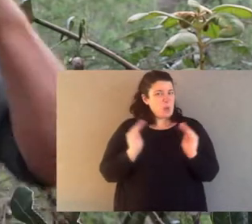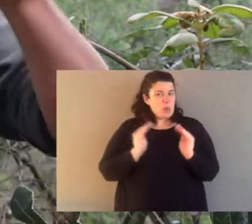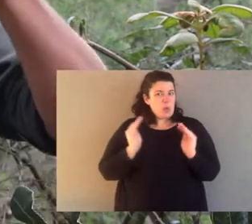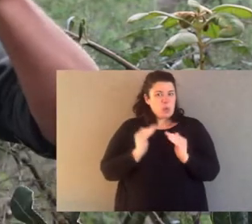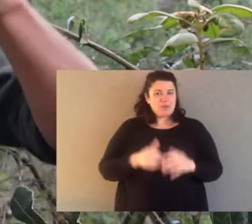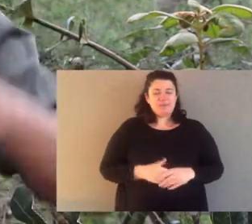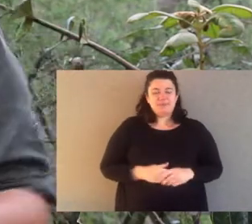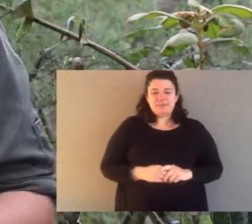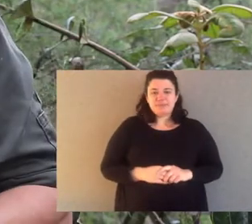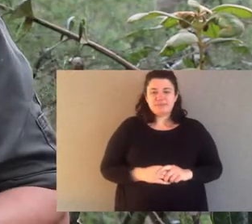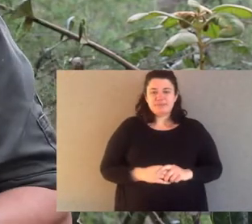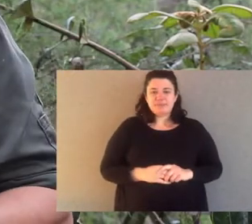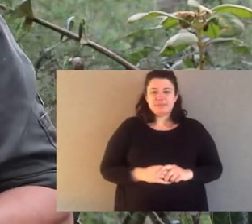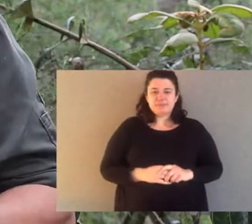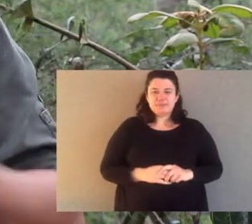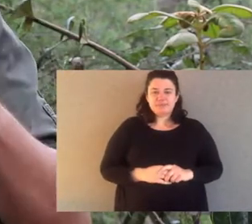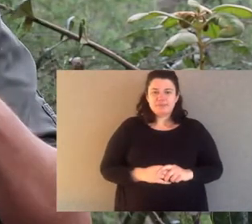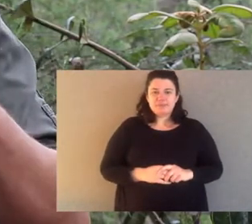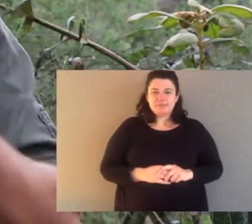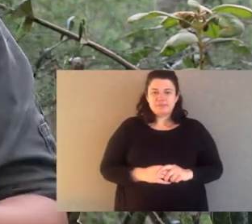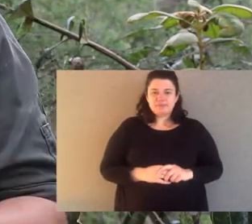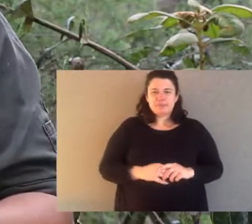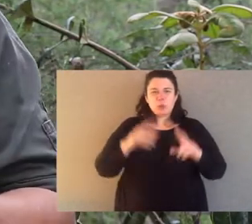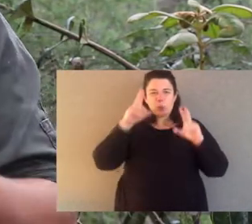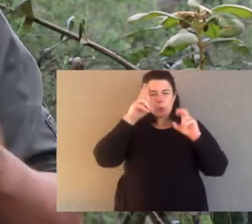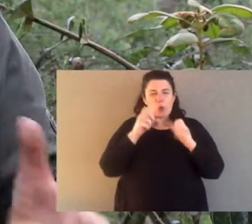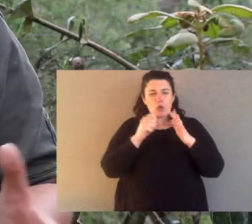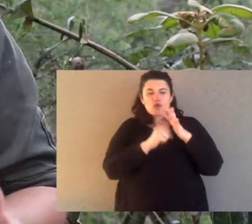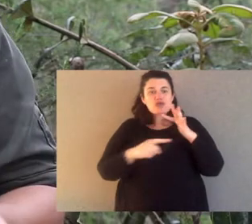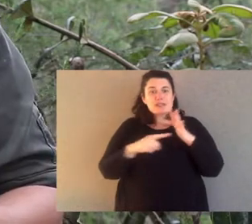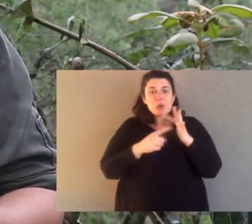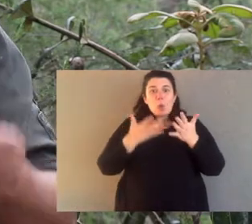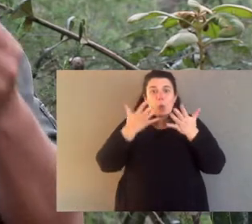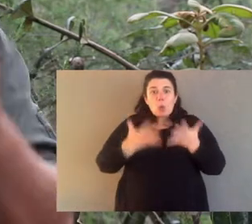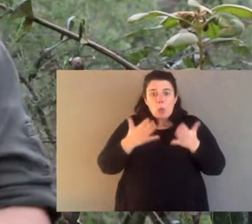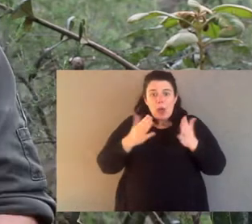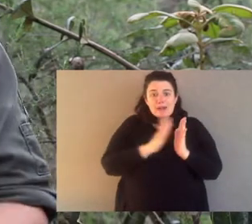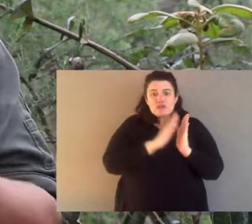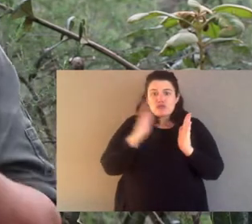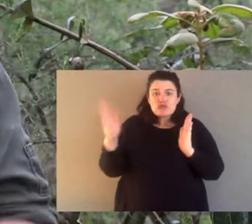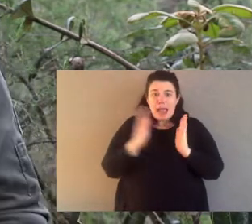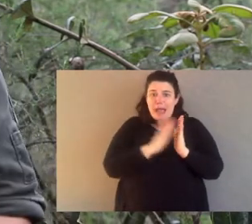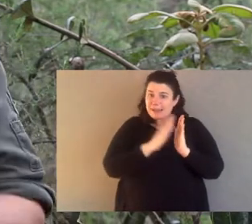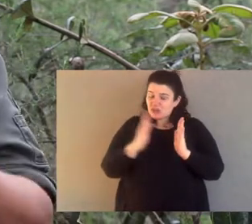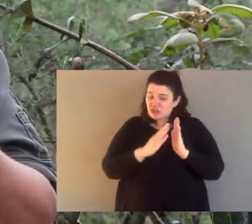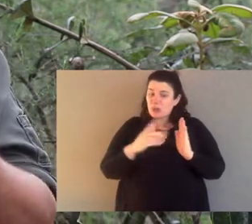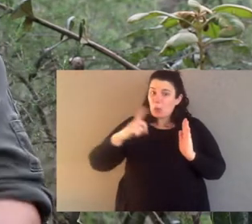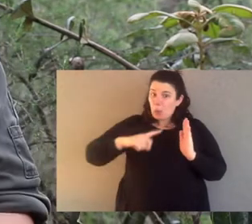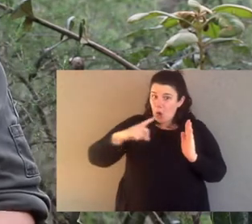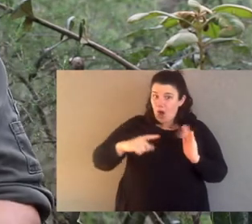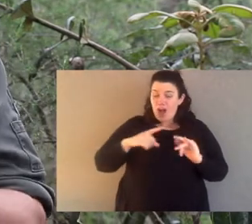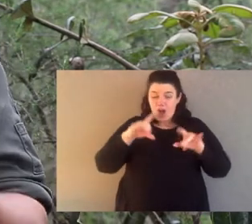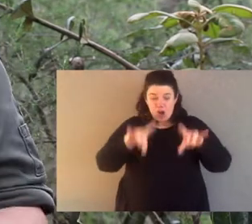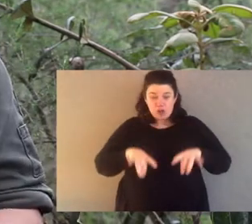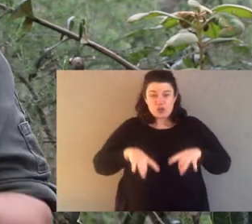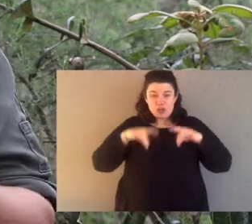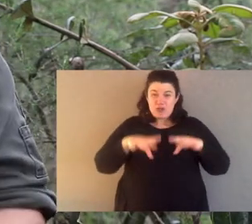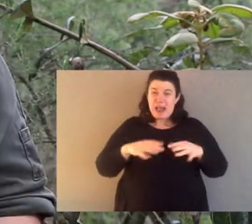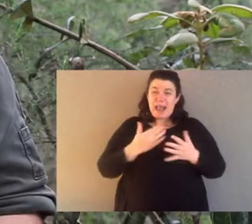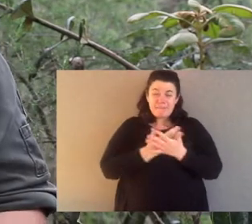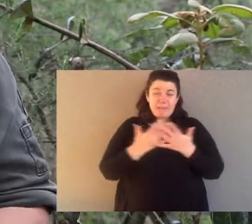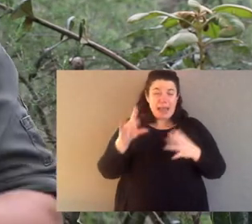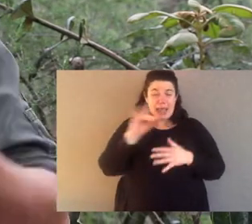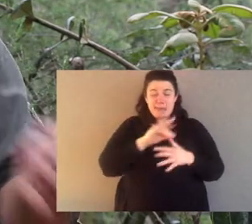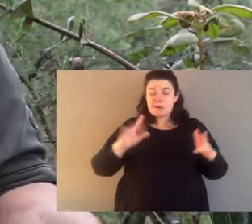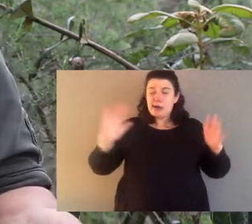So it's animals about this big. Now, I mentioned the critical weight range because Australia has the worst mammal or marsupial